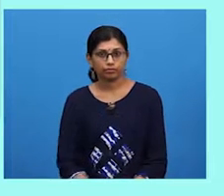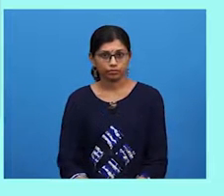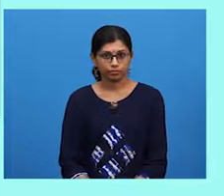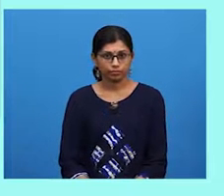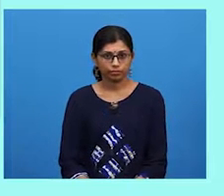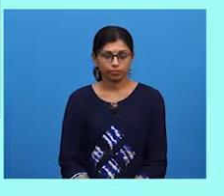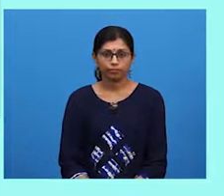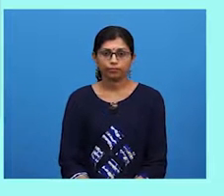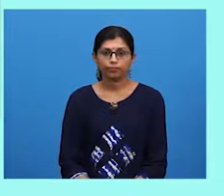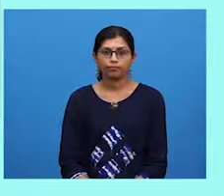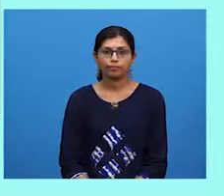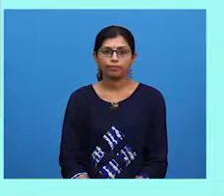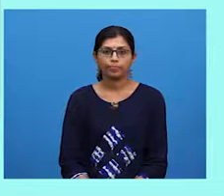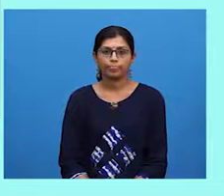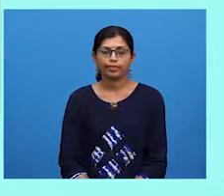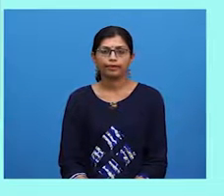you do?